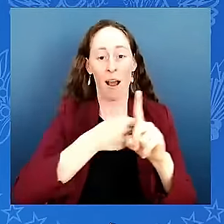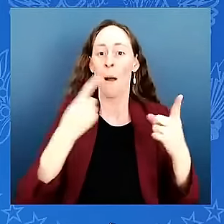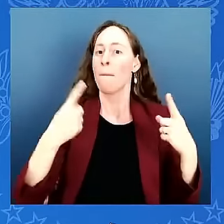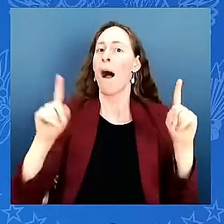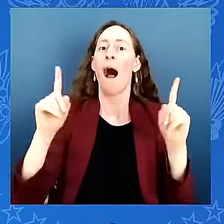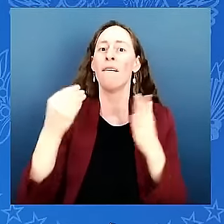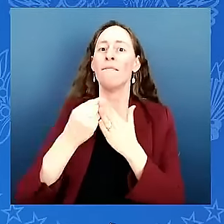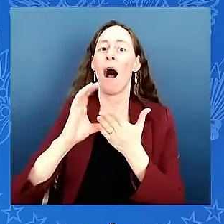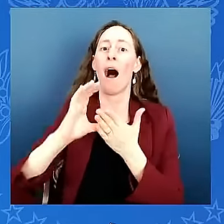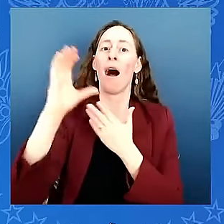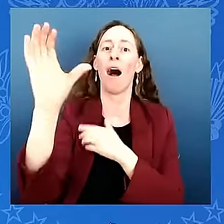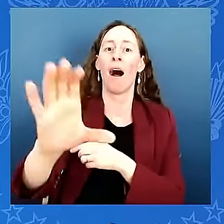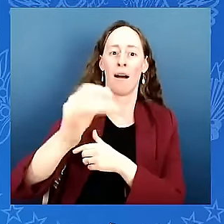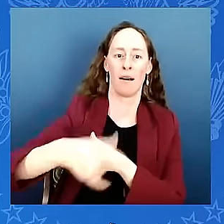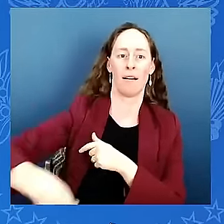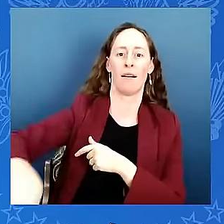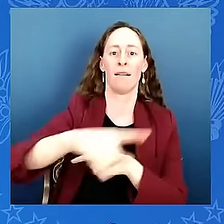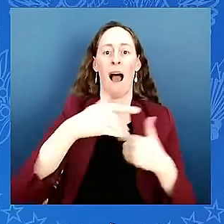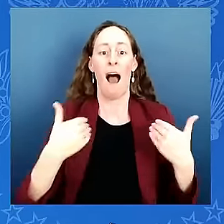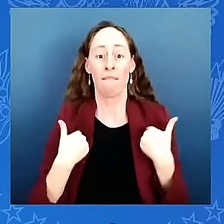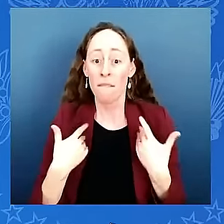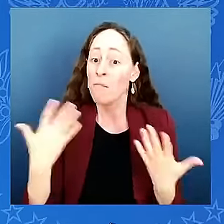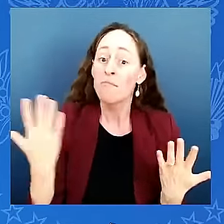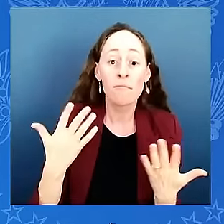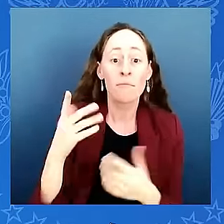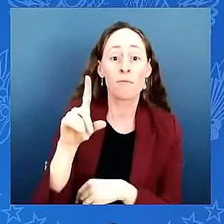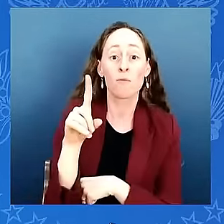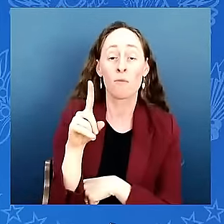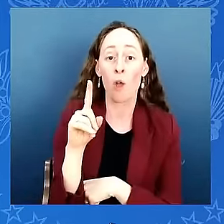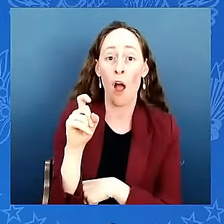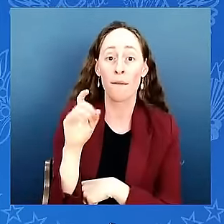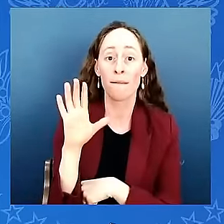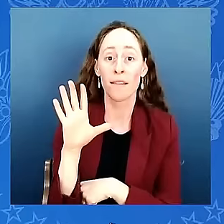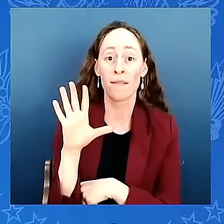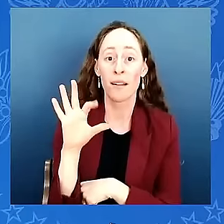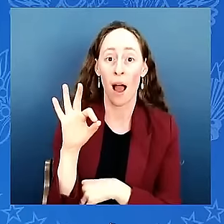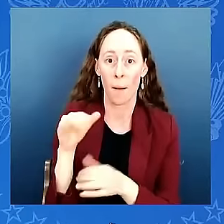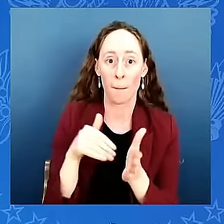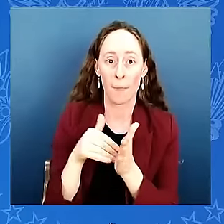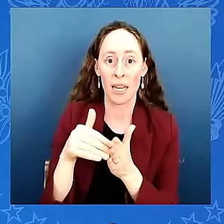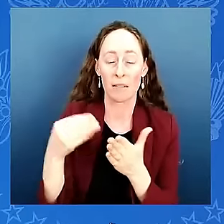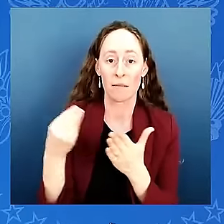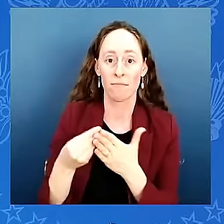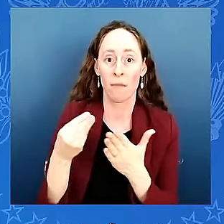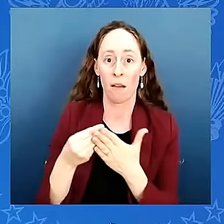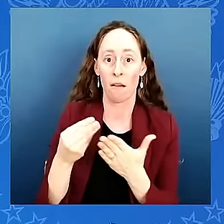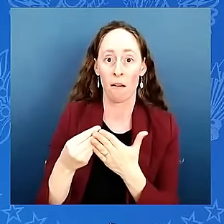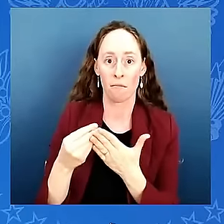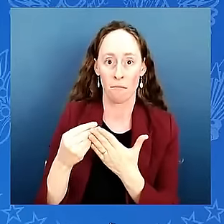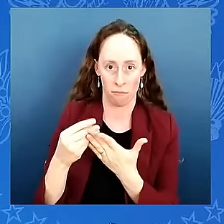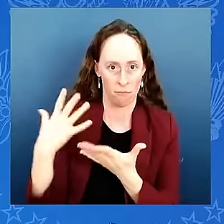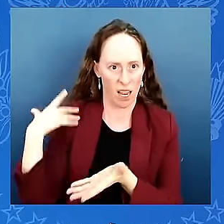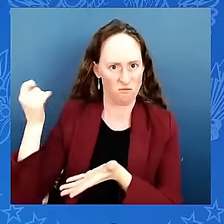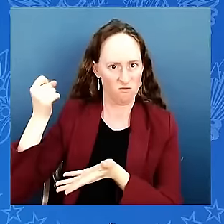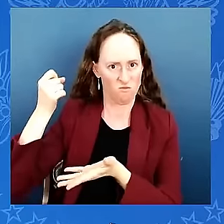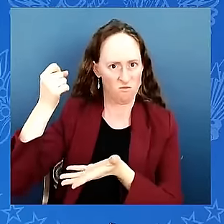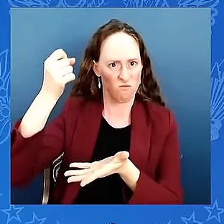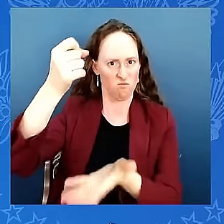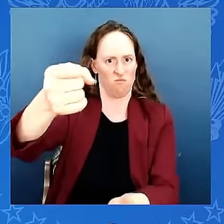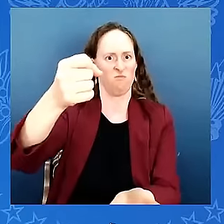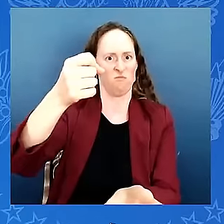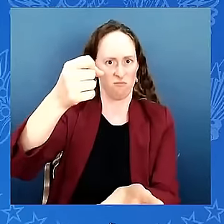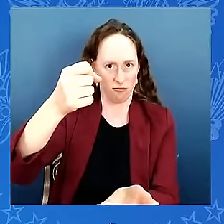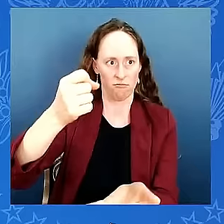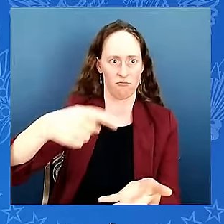159 million dollars 159 million dollars from the inflation reduction act and the uh the china